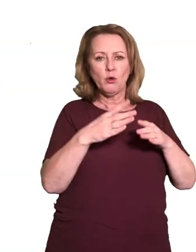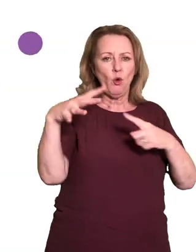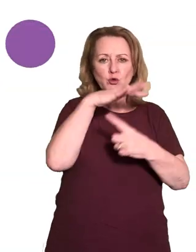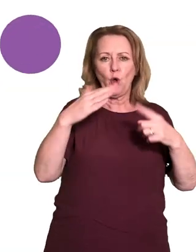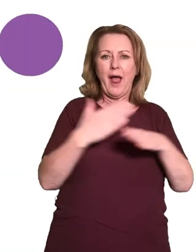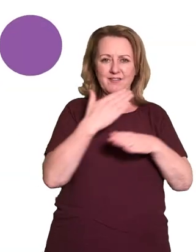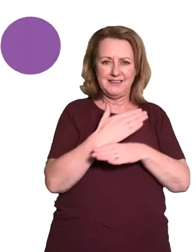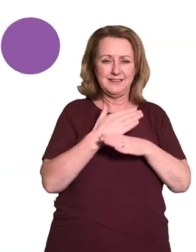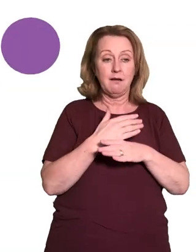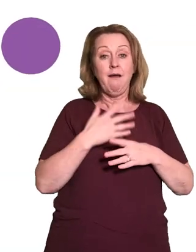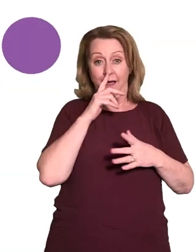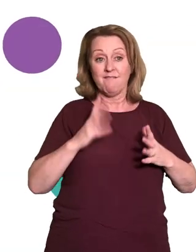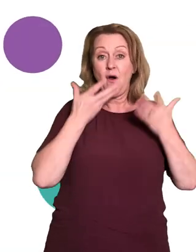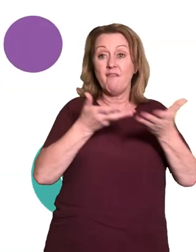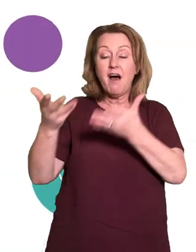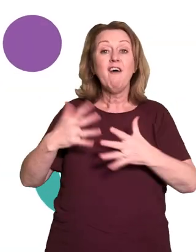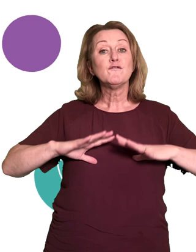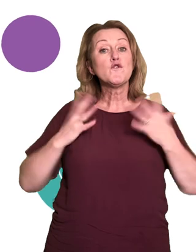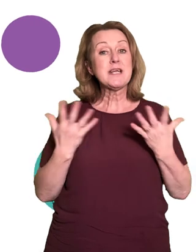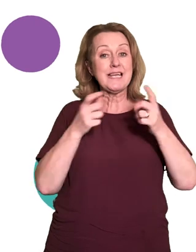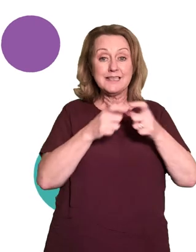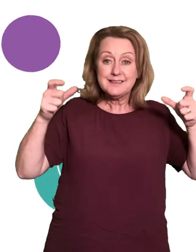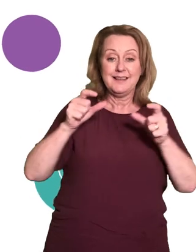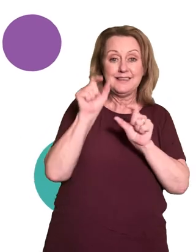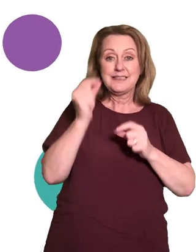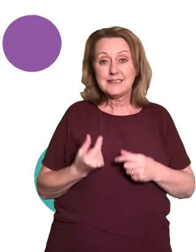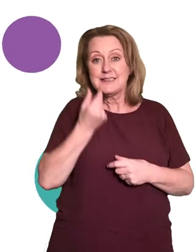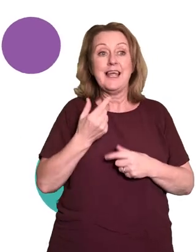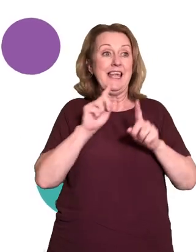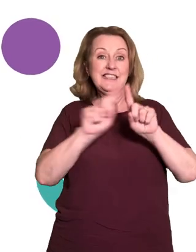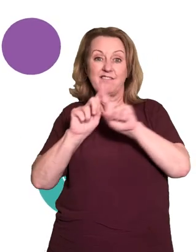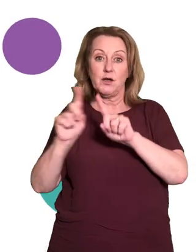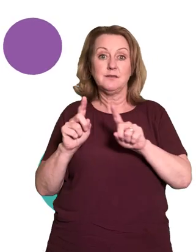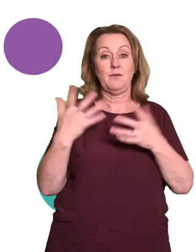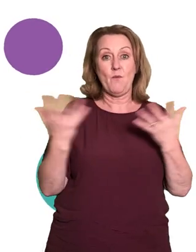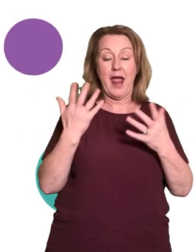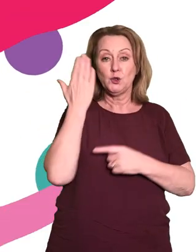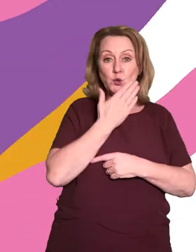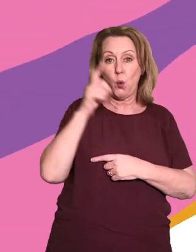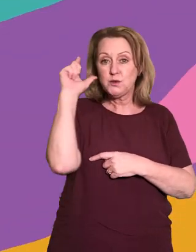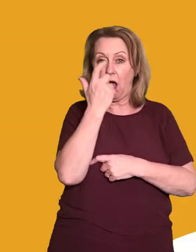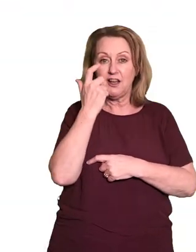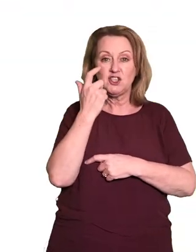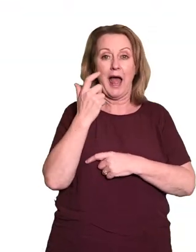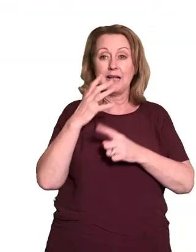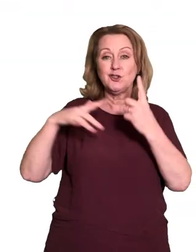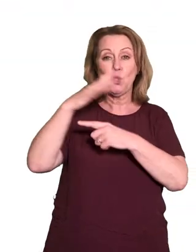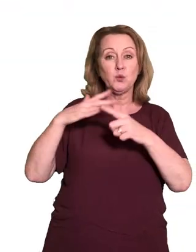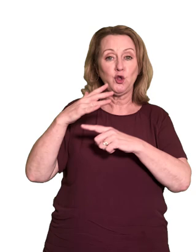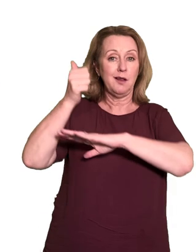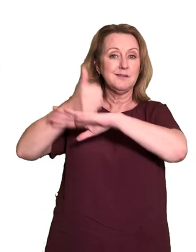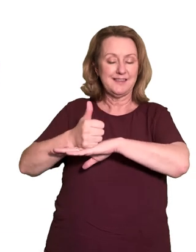Free period products are available in schools, colleges and community settings across Wales. Tackling